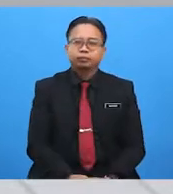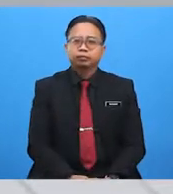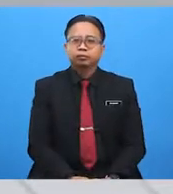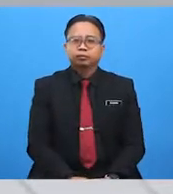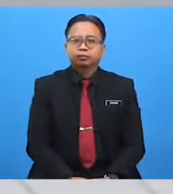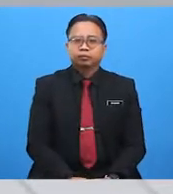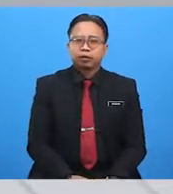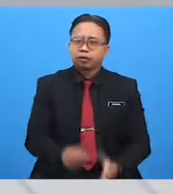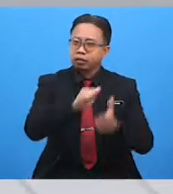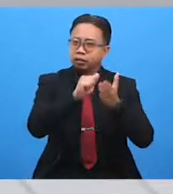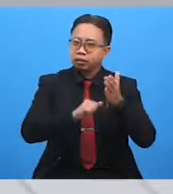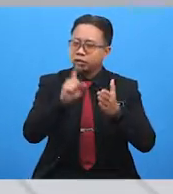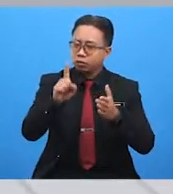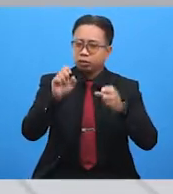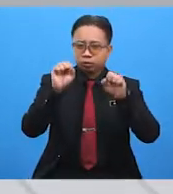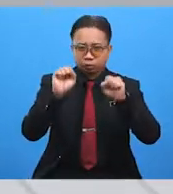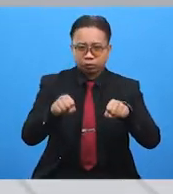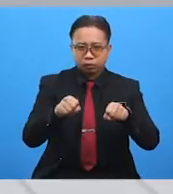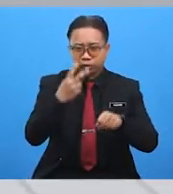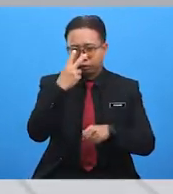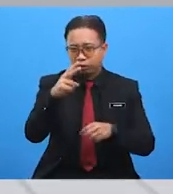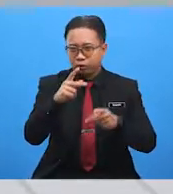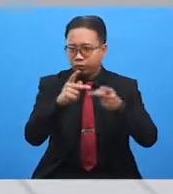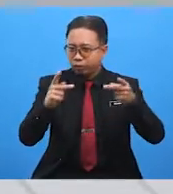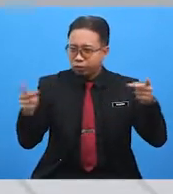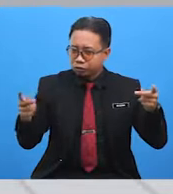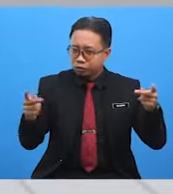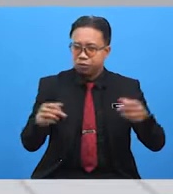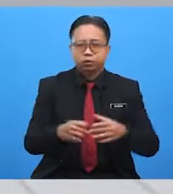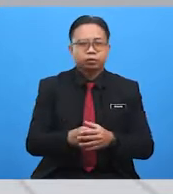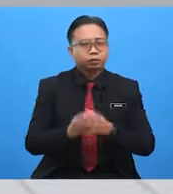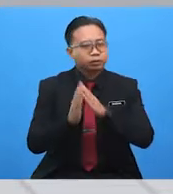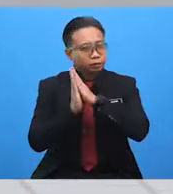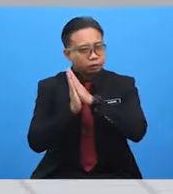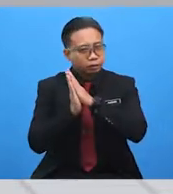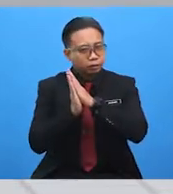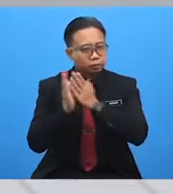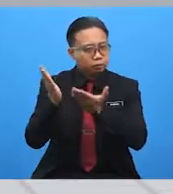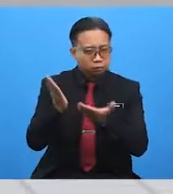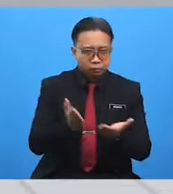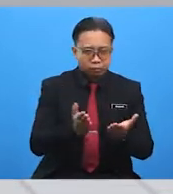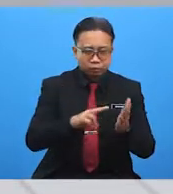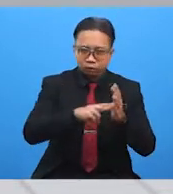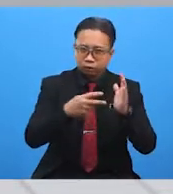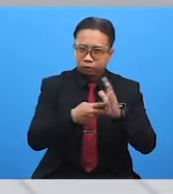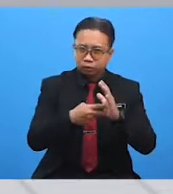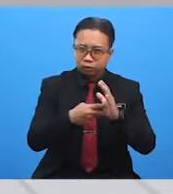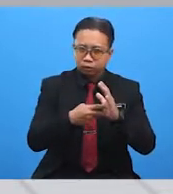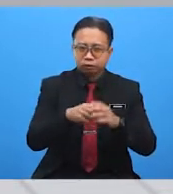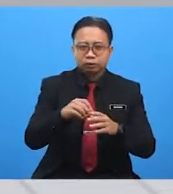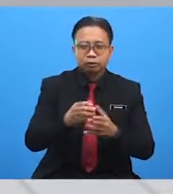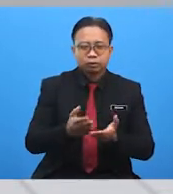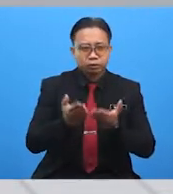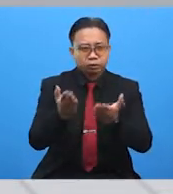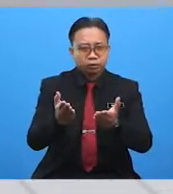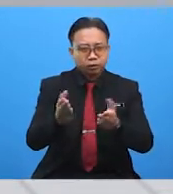one, we can see the phrase, had to sleep carries the same meaning with, spend the